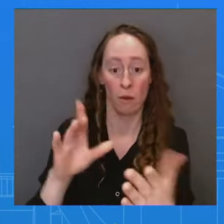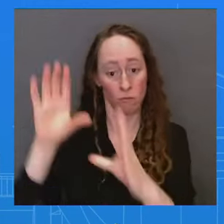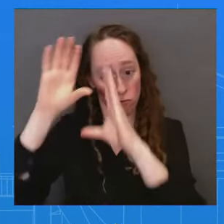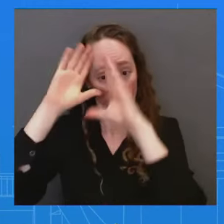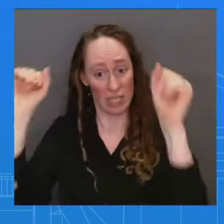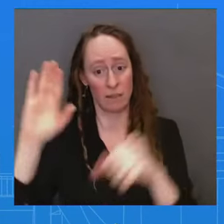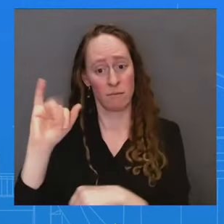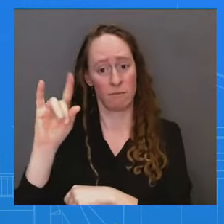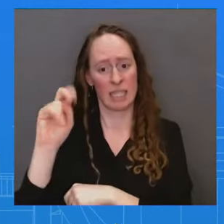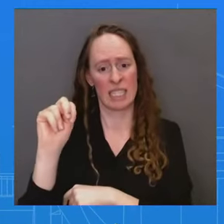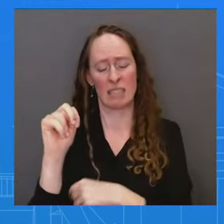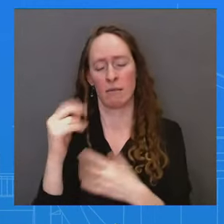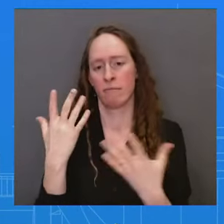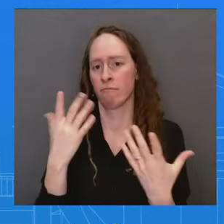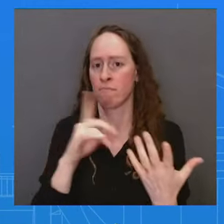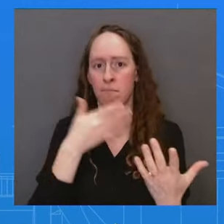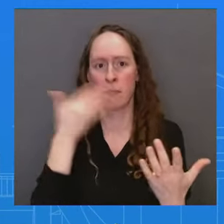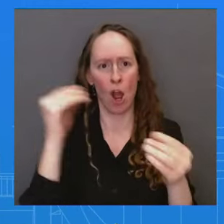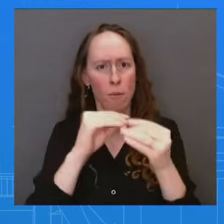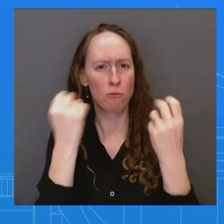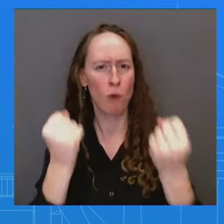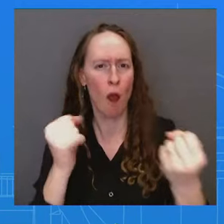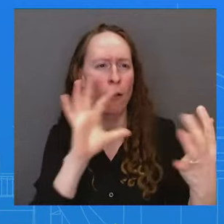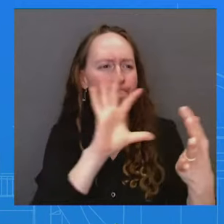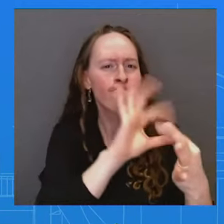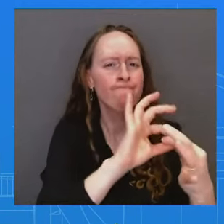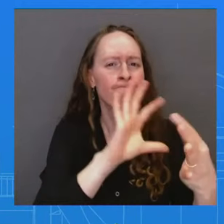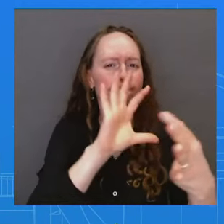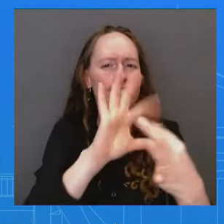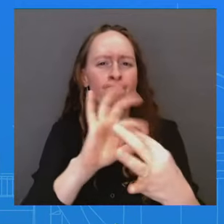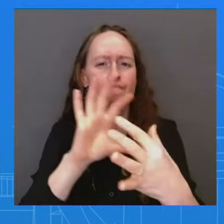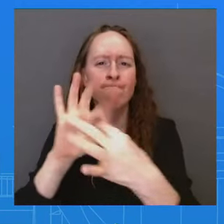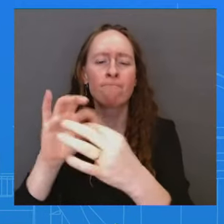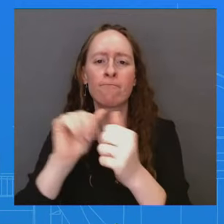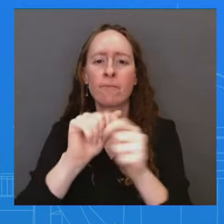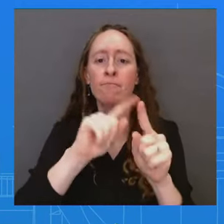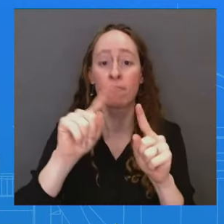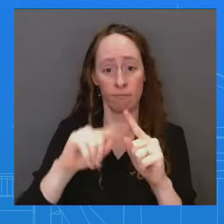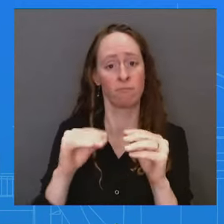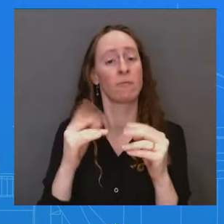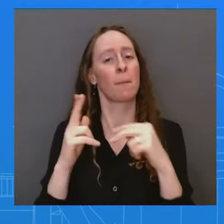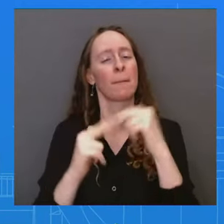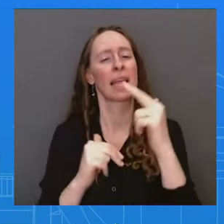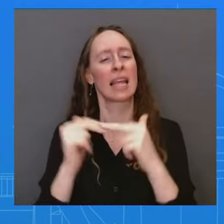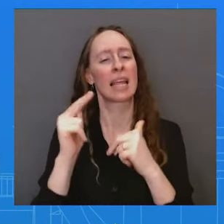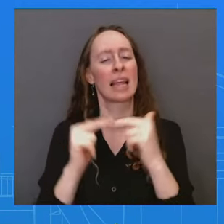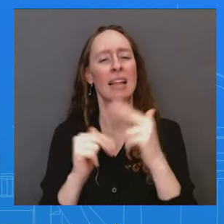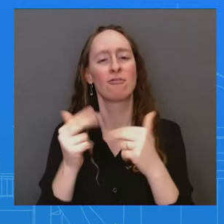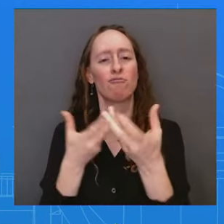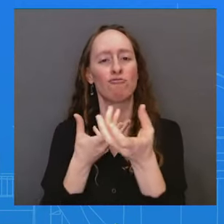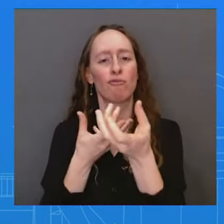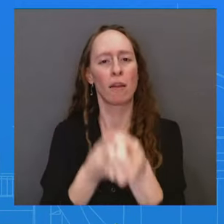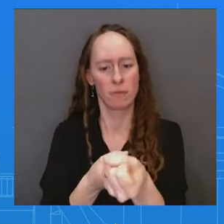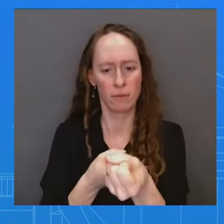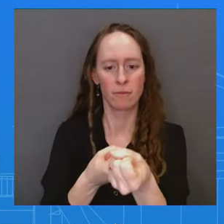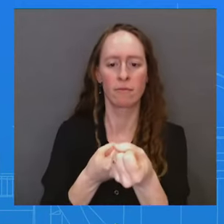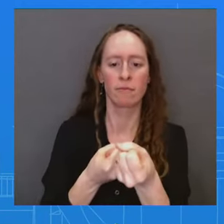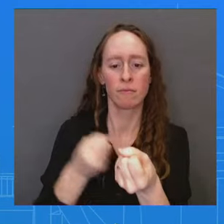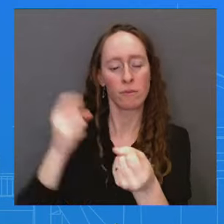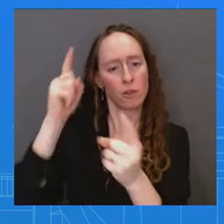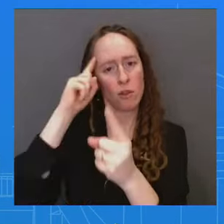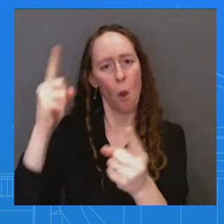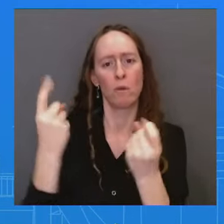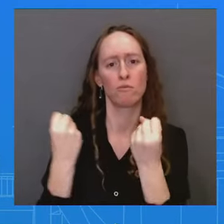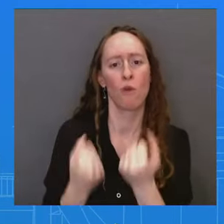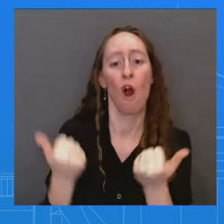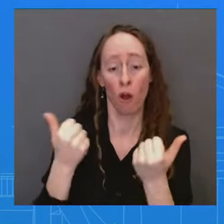in their capabilities, investing and trusting in those relationships, and making them stronger. And it's not just NATO. It's all around the world. What's your second question?